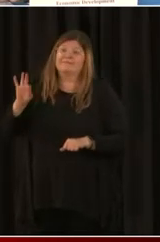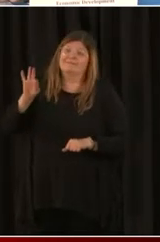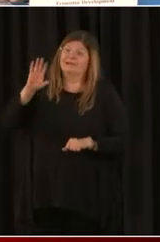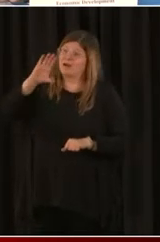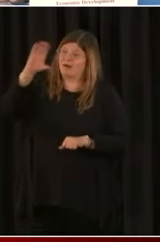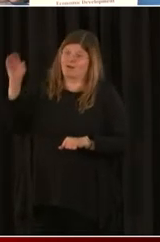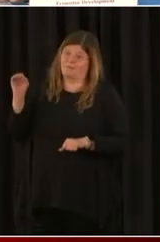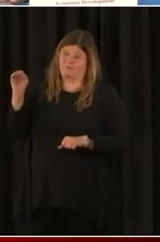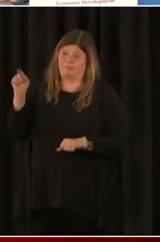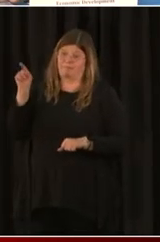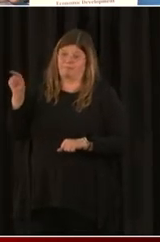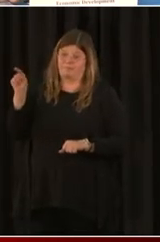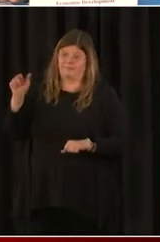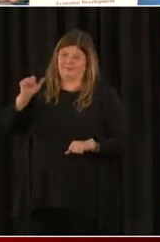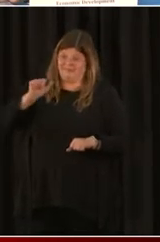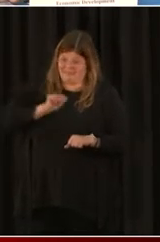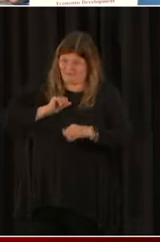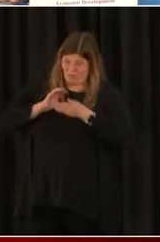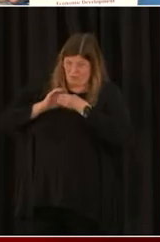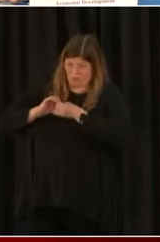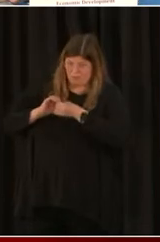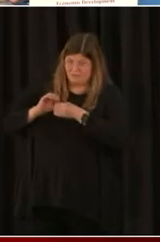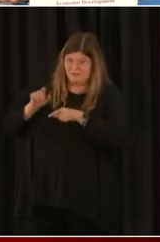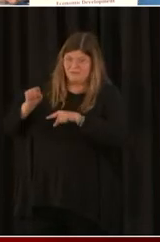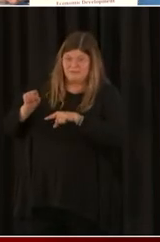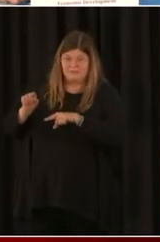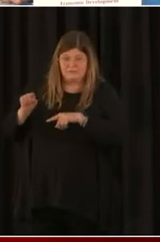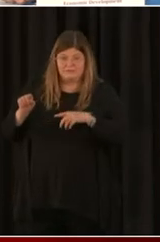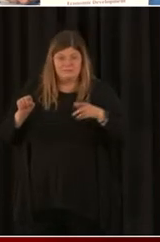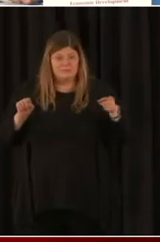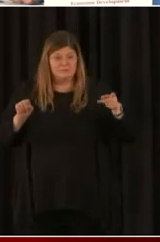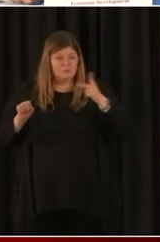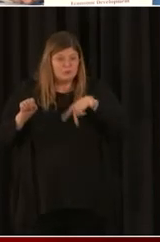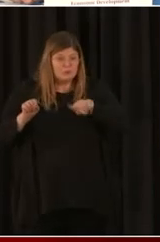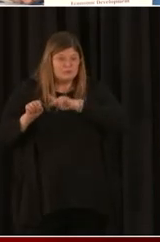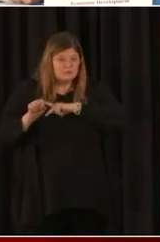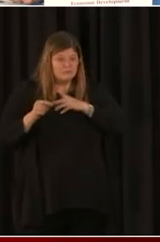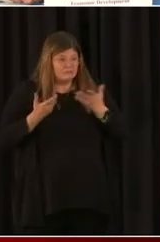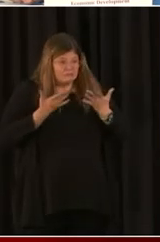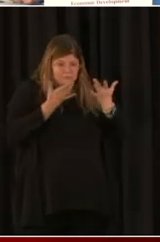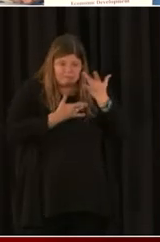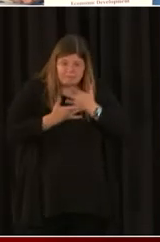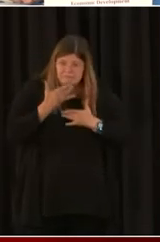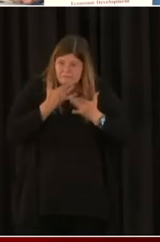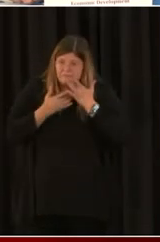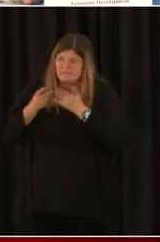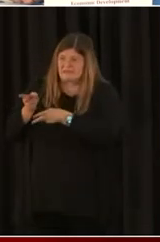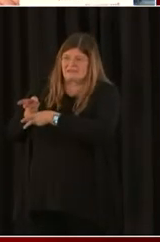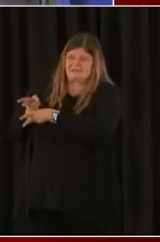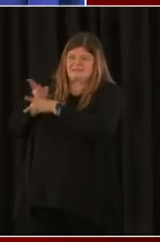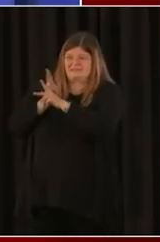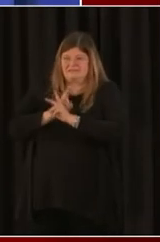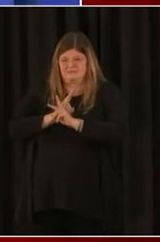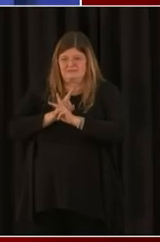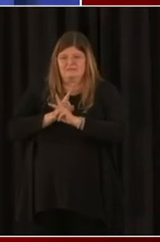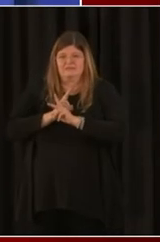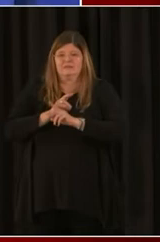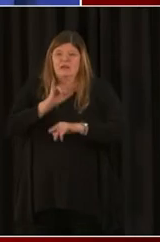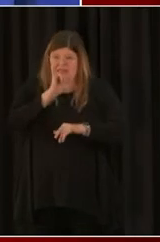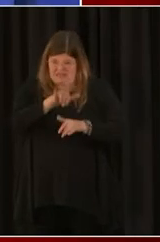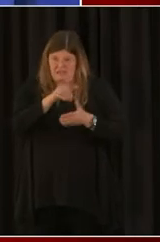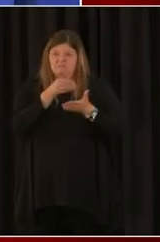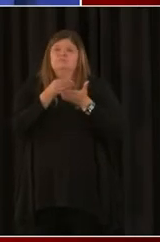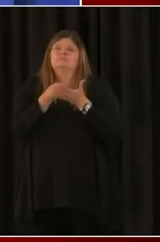definitely something maybe worth waiting for as well. But I'll go to Director Whitfield, who's going to bring in a couple of businesses who've actually